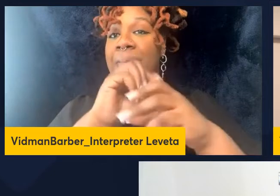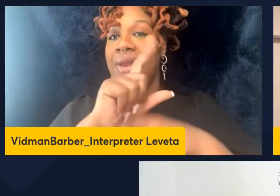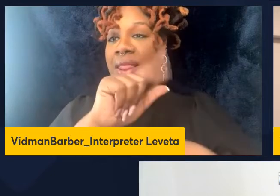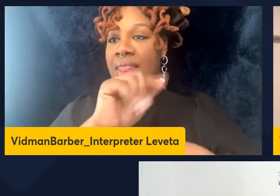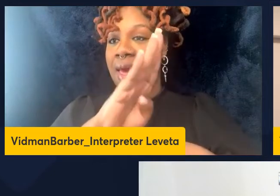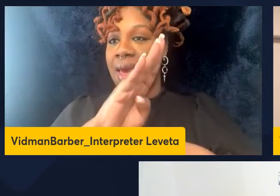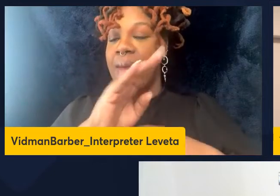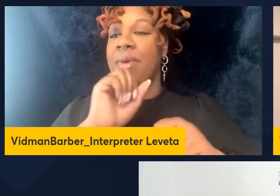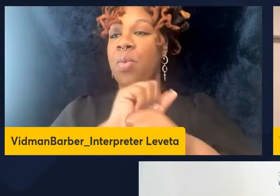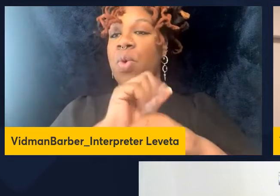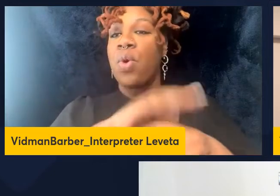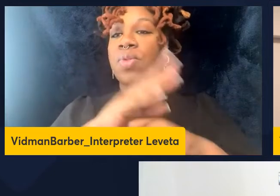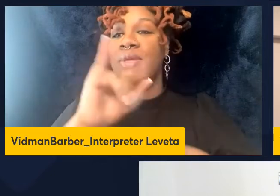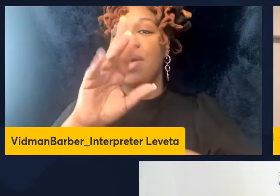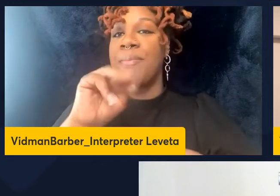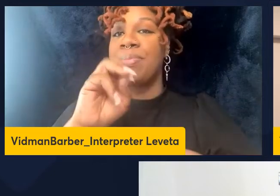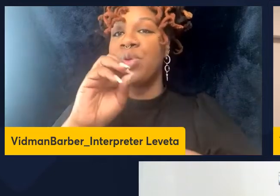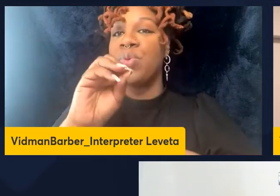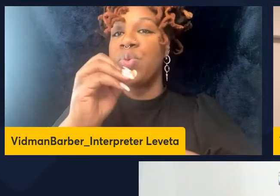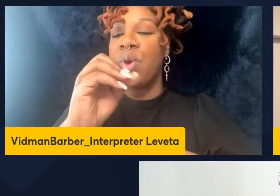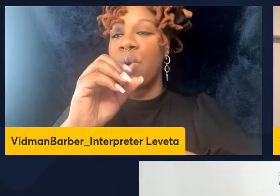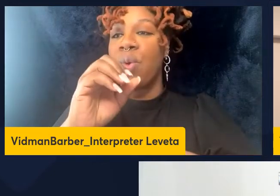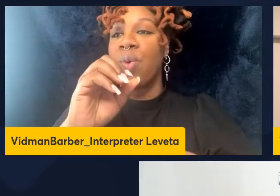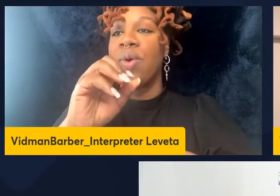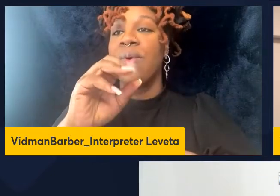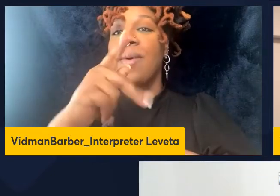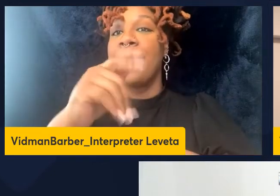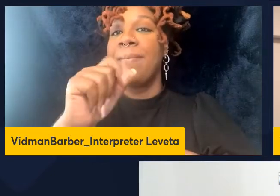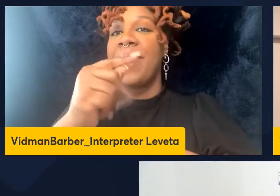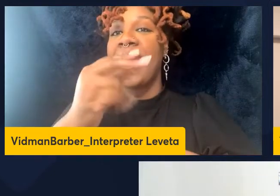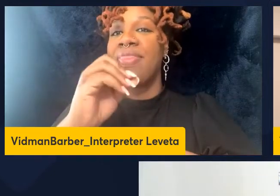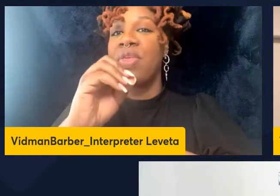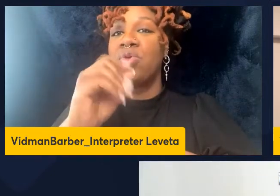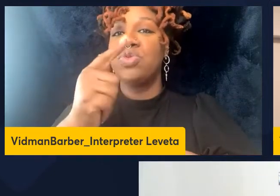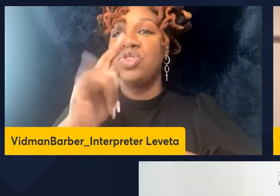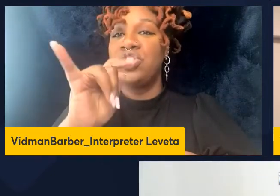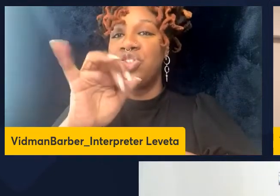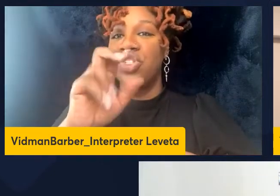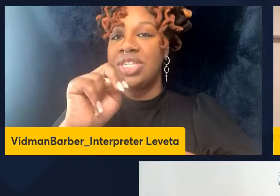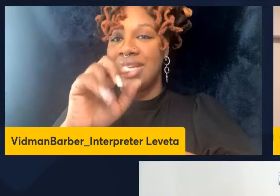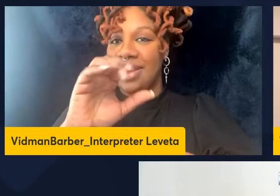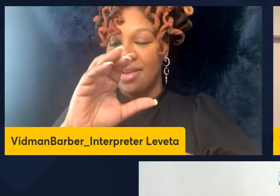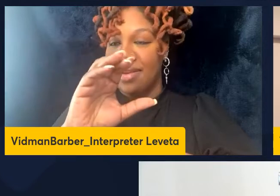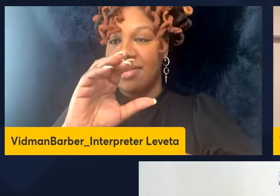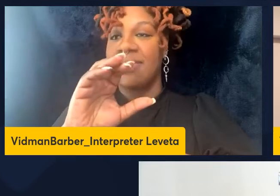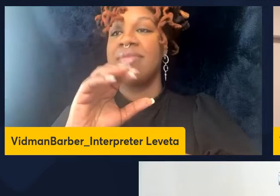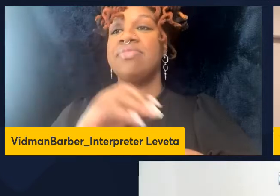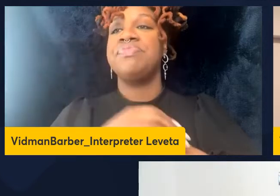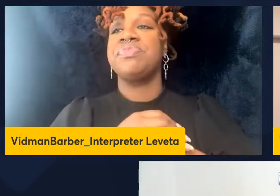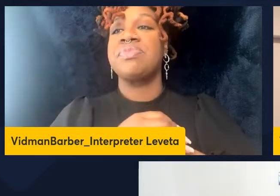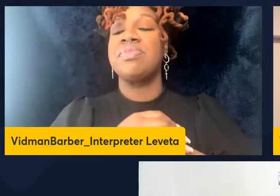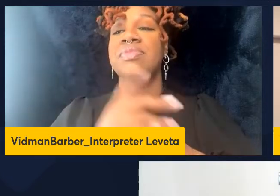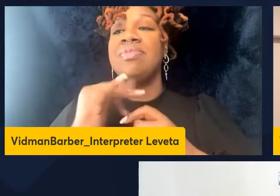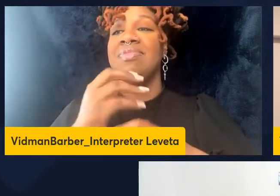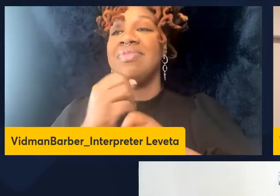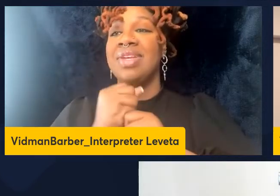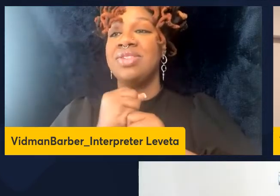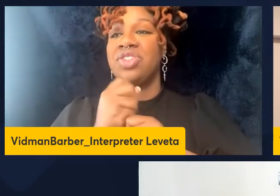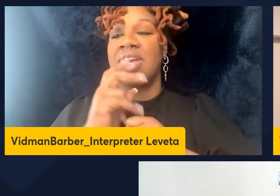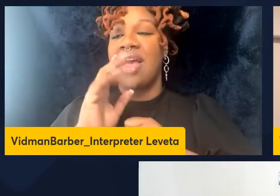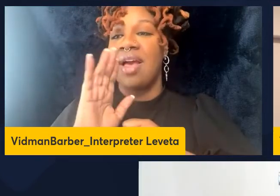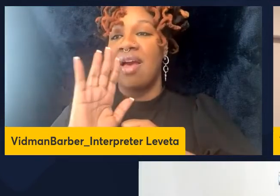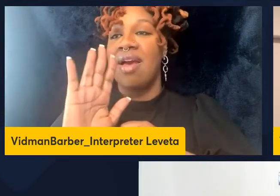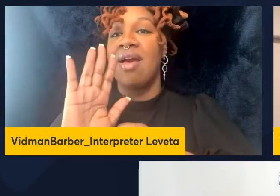immunopathogenesis of chronic hepatitis B virus infection. She was awarded her PhD in hepatology at University College London in